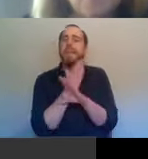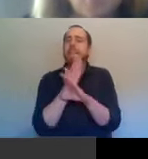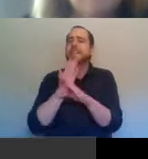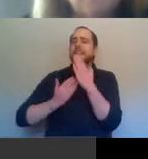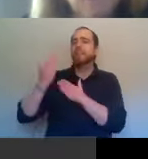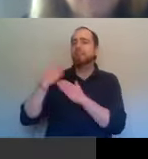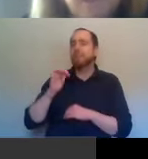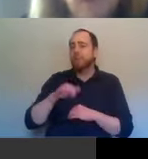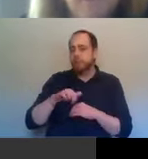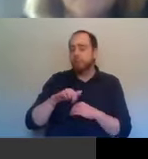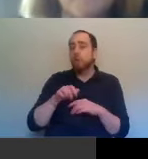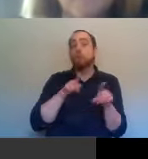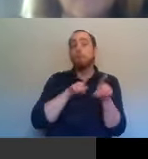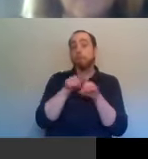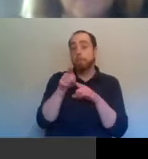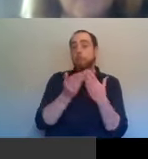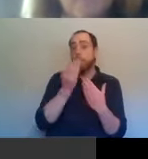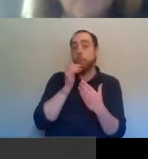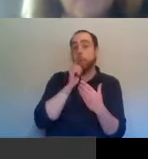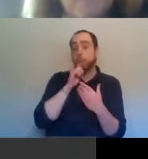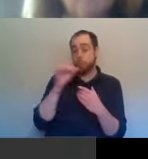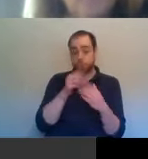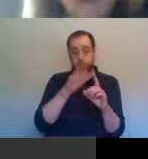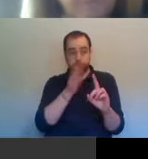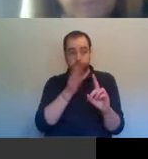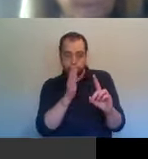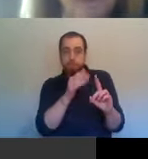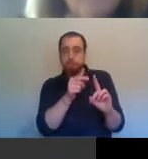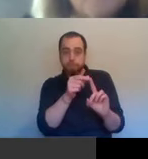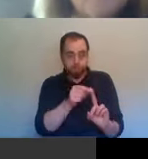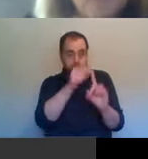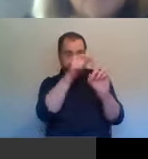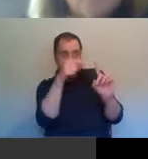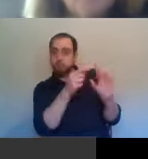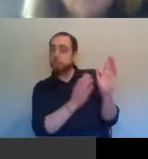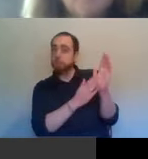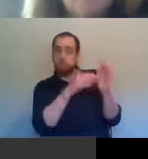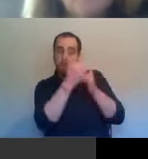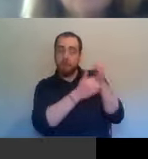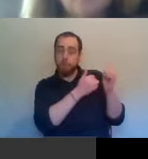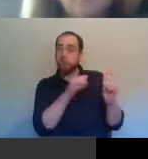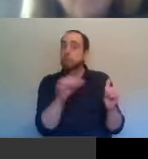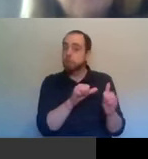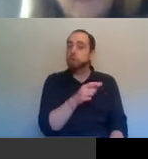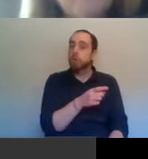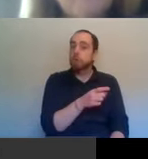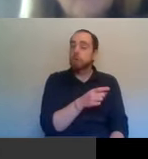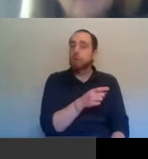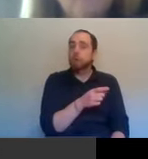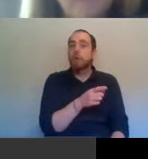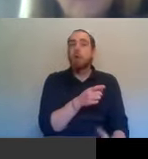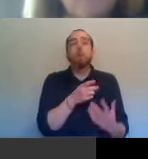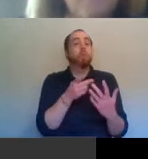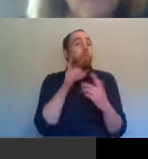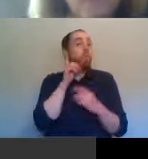should be recognised than we have recognised. And there are women in medicine